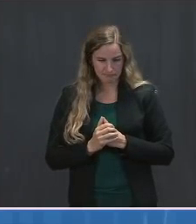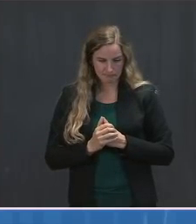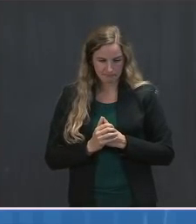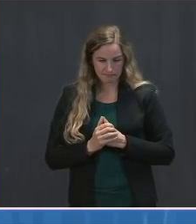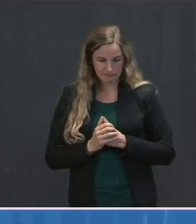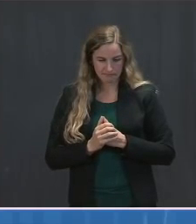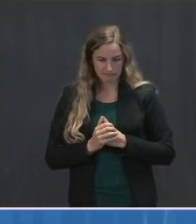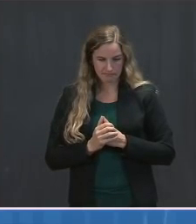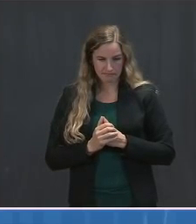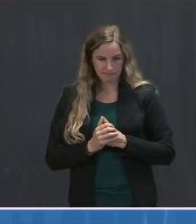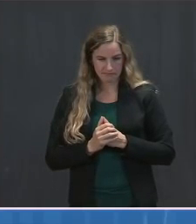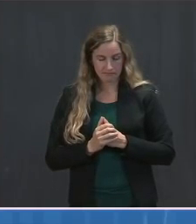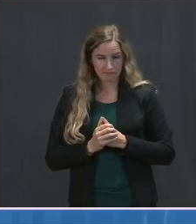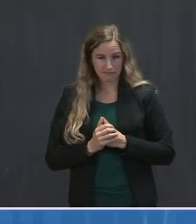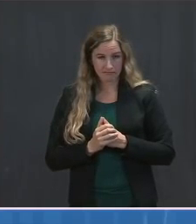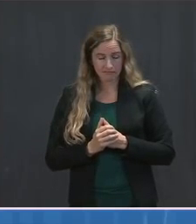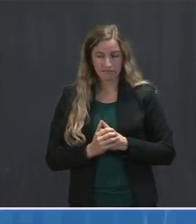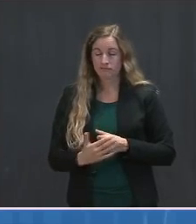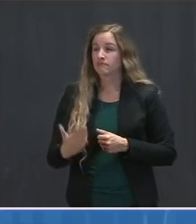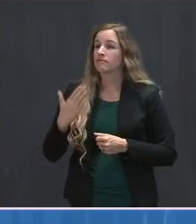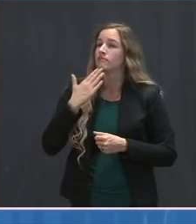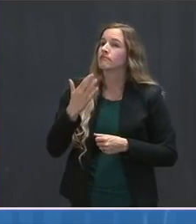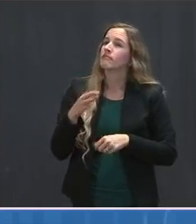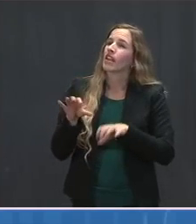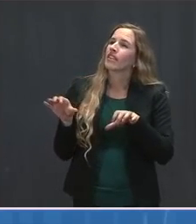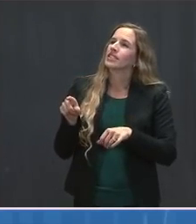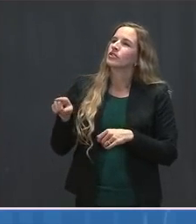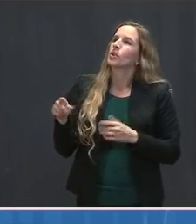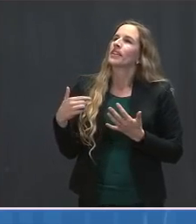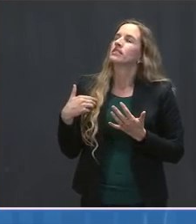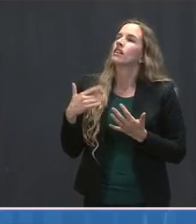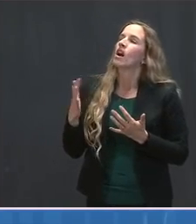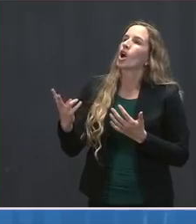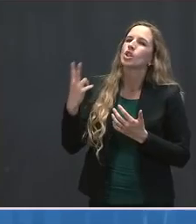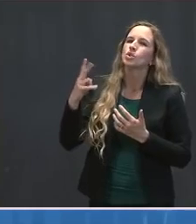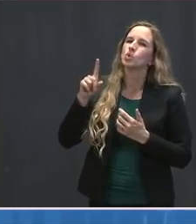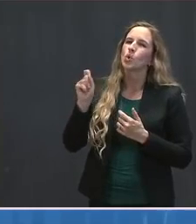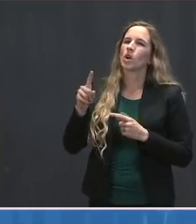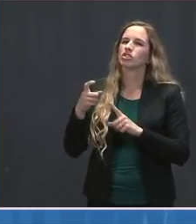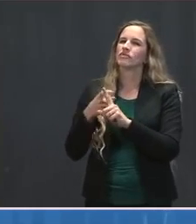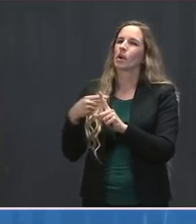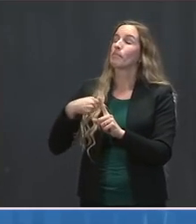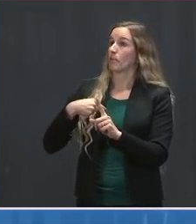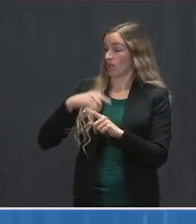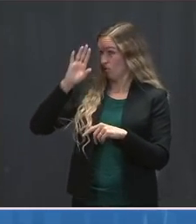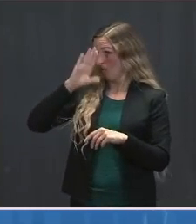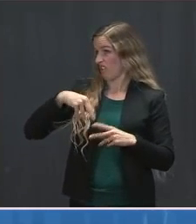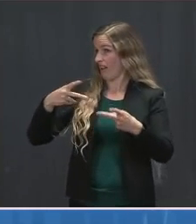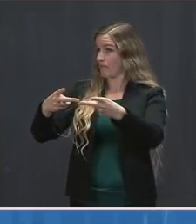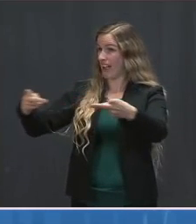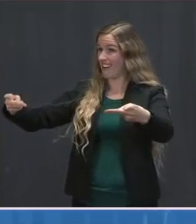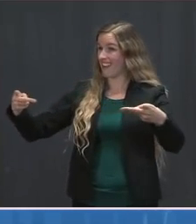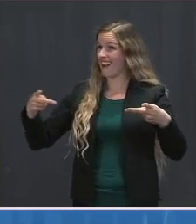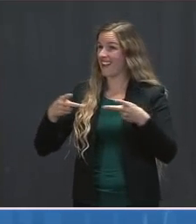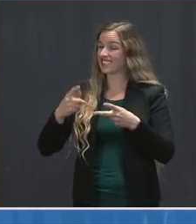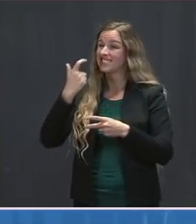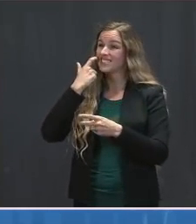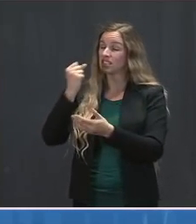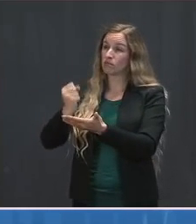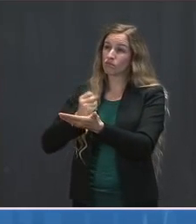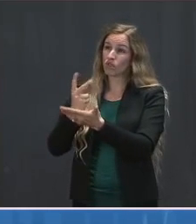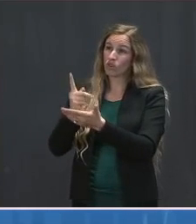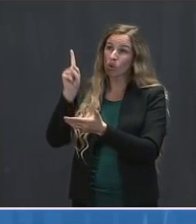Thanks for doing this. Two questions for me. First, the Pentagon just announced it approved 1,110